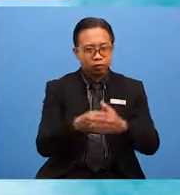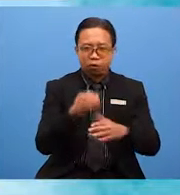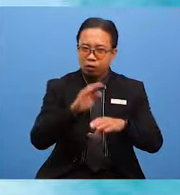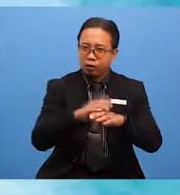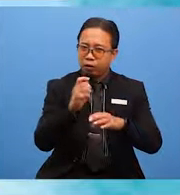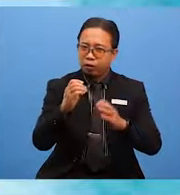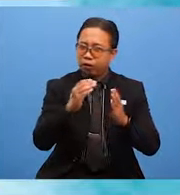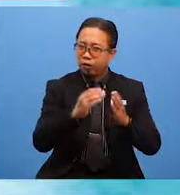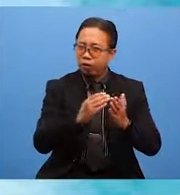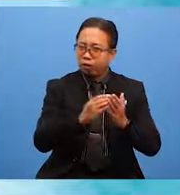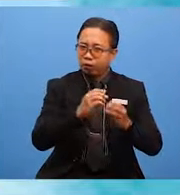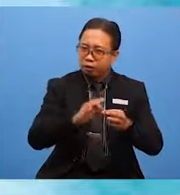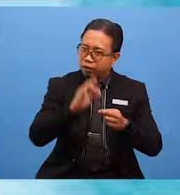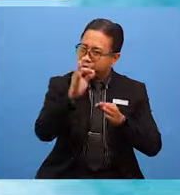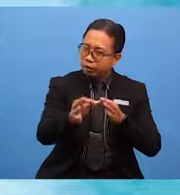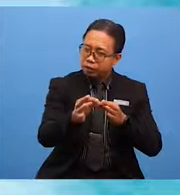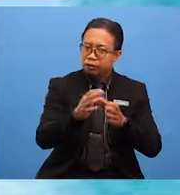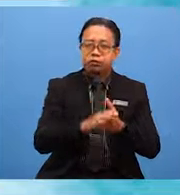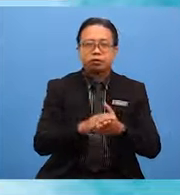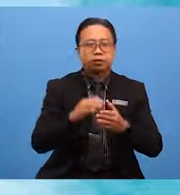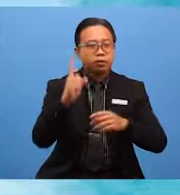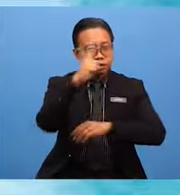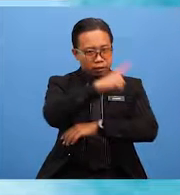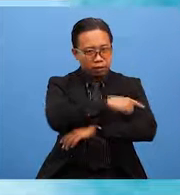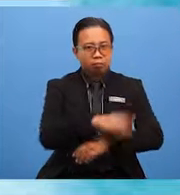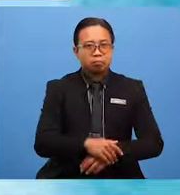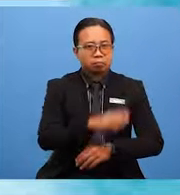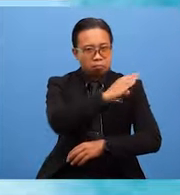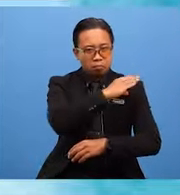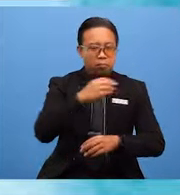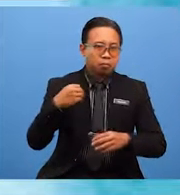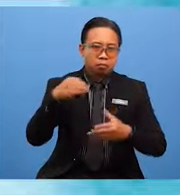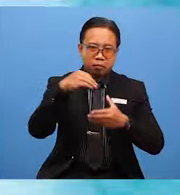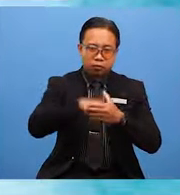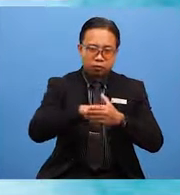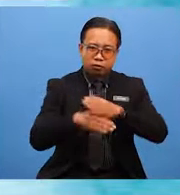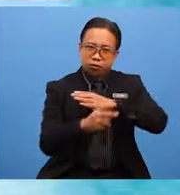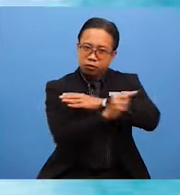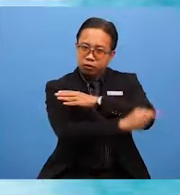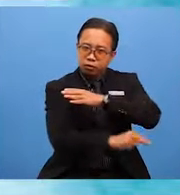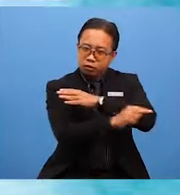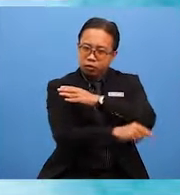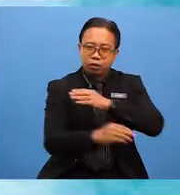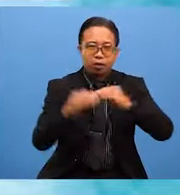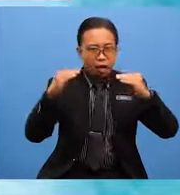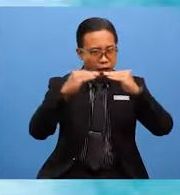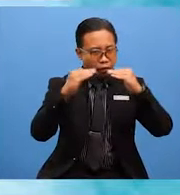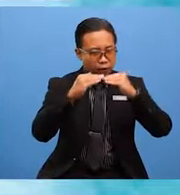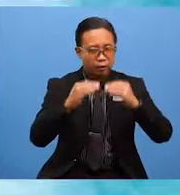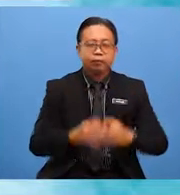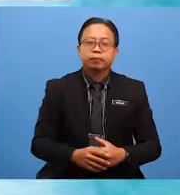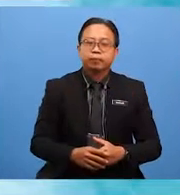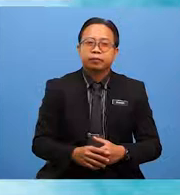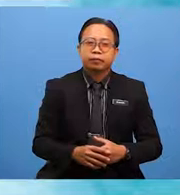on the following Monday assembly and participated in the state-level competition